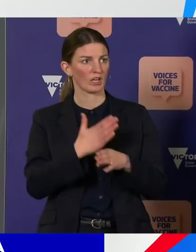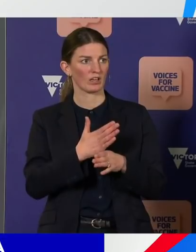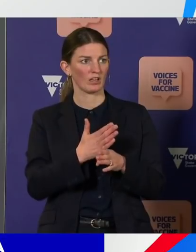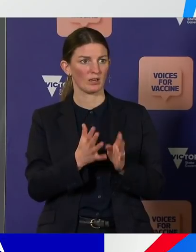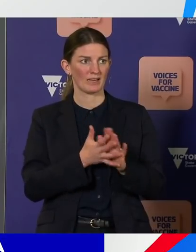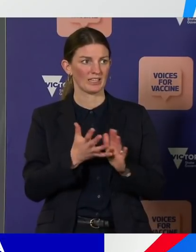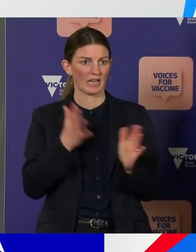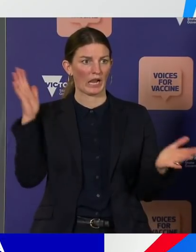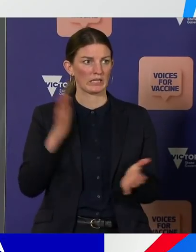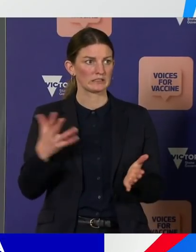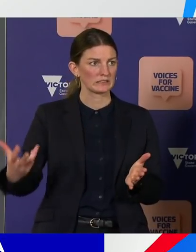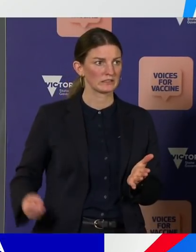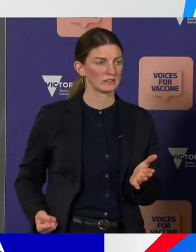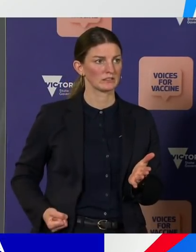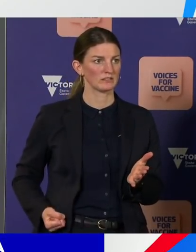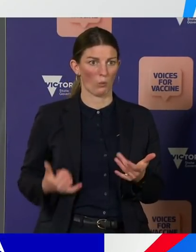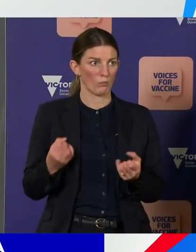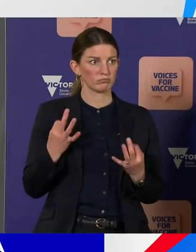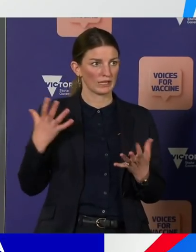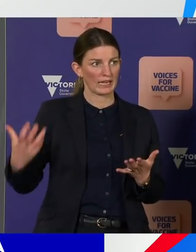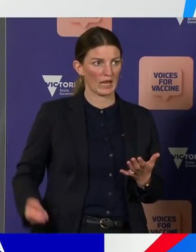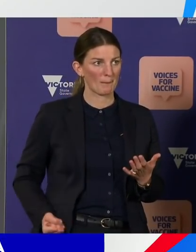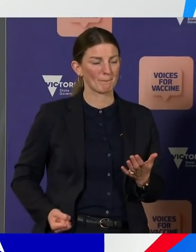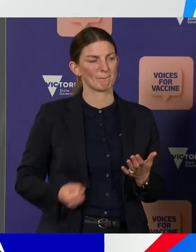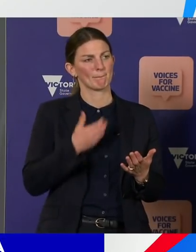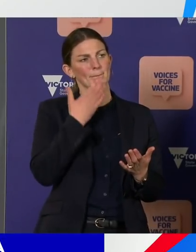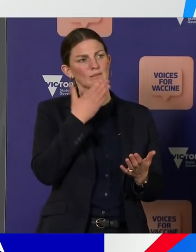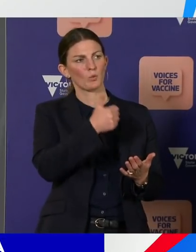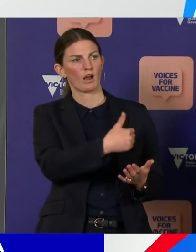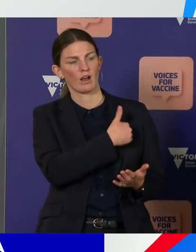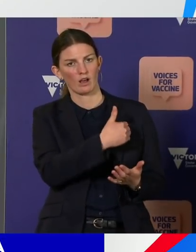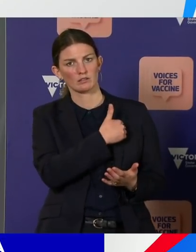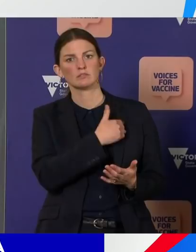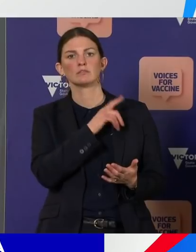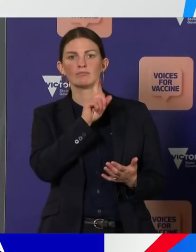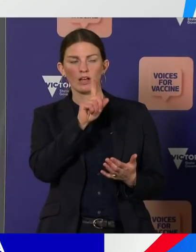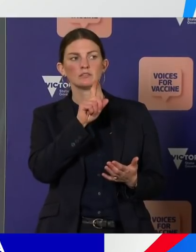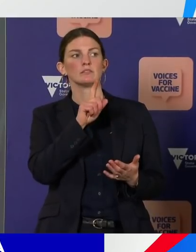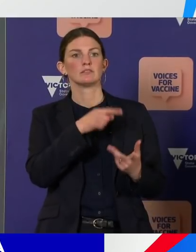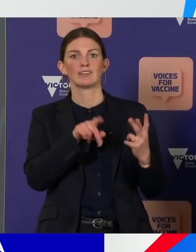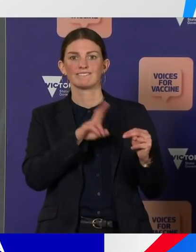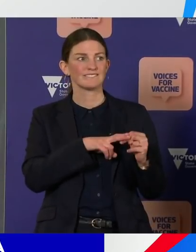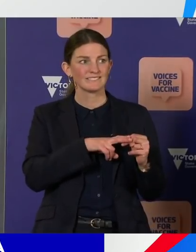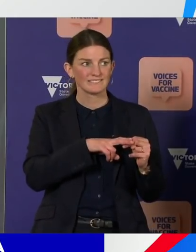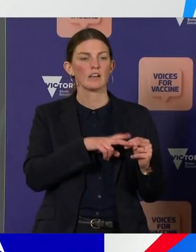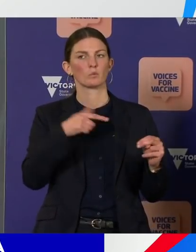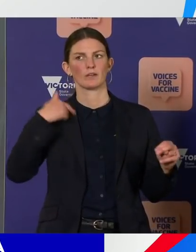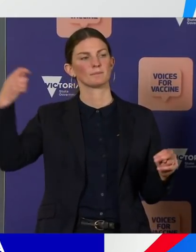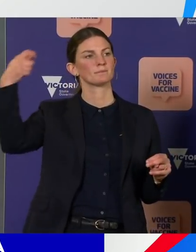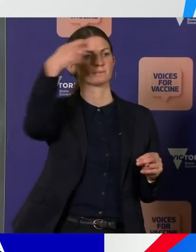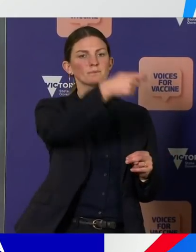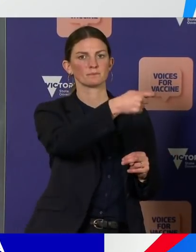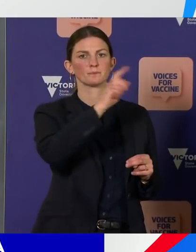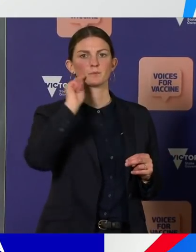hours, and we think that this is an important initiative, a targeted initiative, that is actually going to make a significant difference